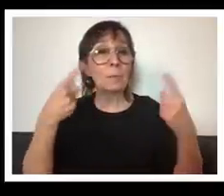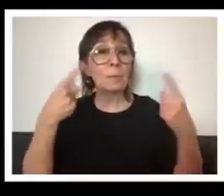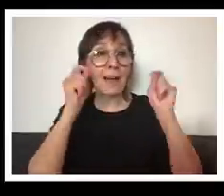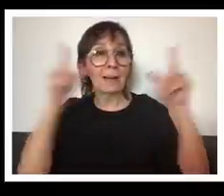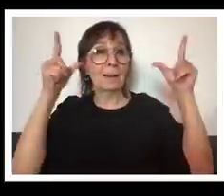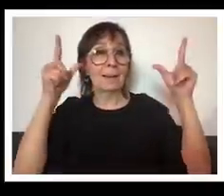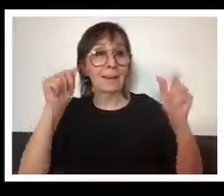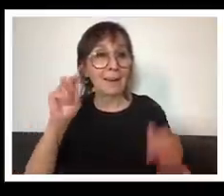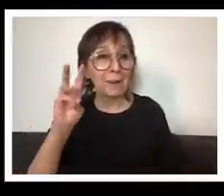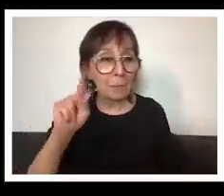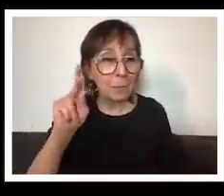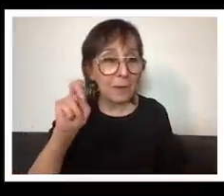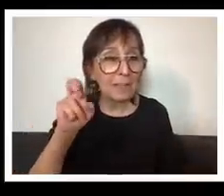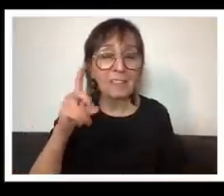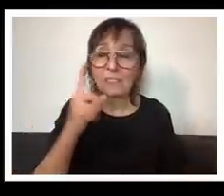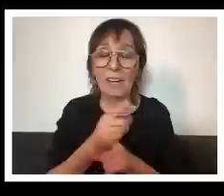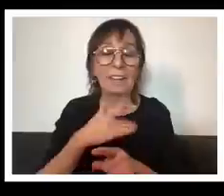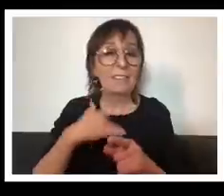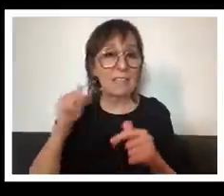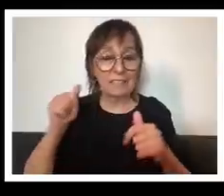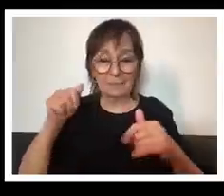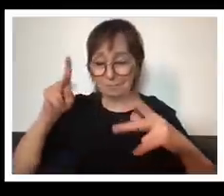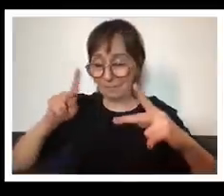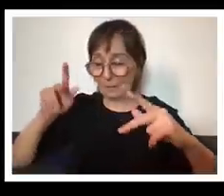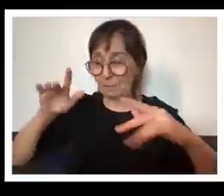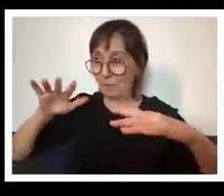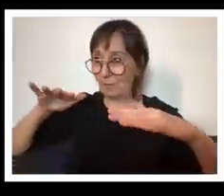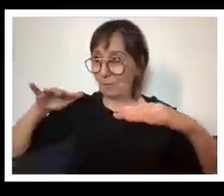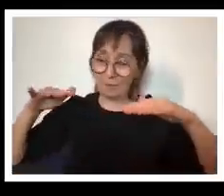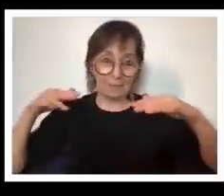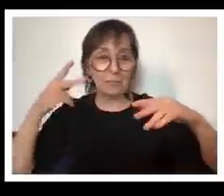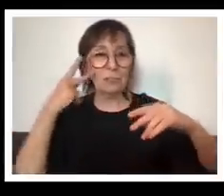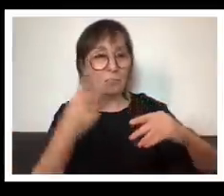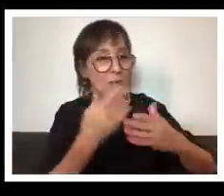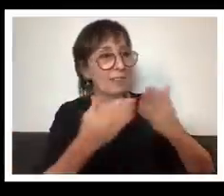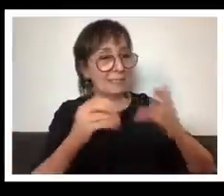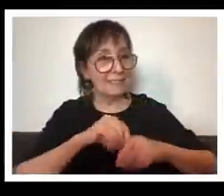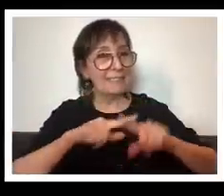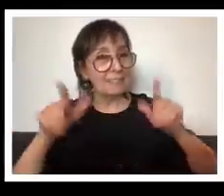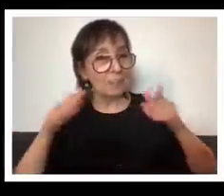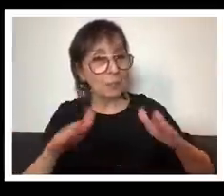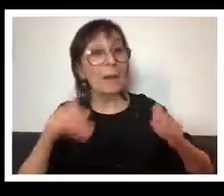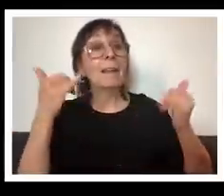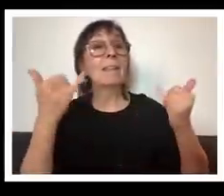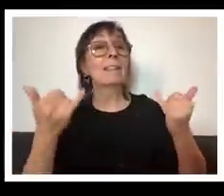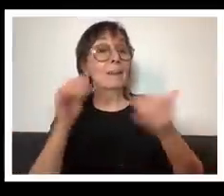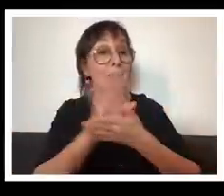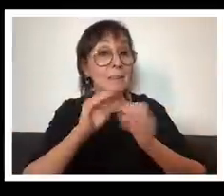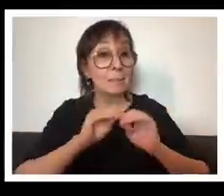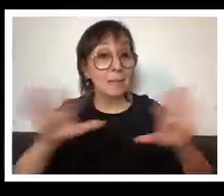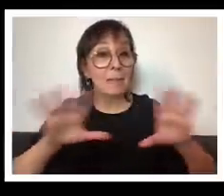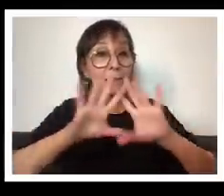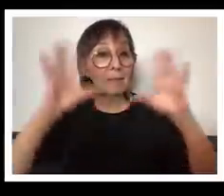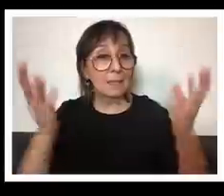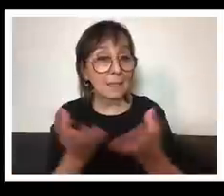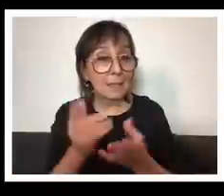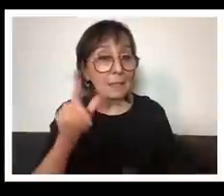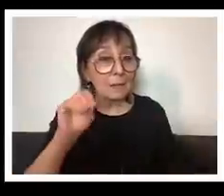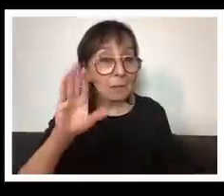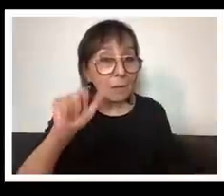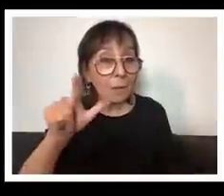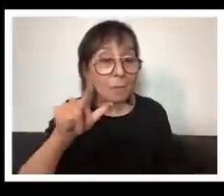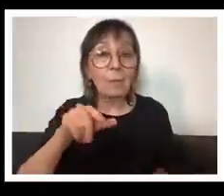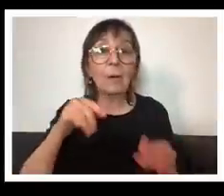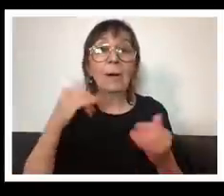felt like people saw things differently you know and then for the film to be able to go out on a global platform and to start to feel that um